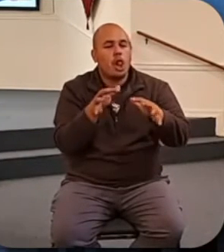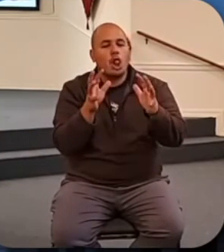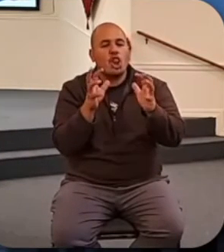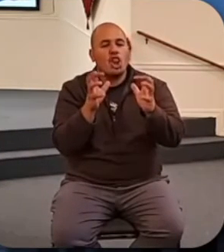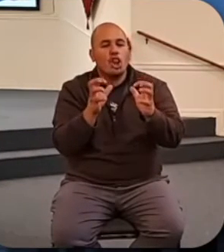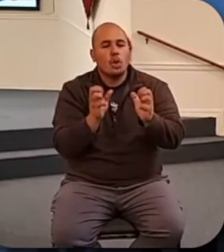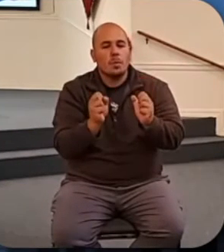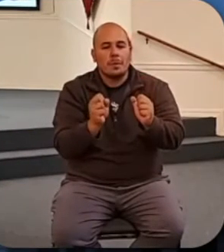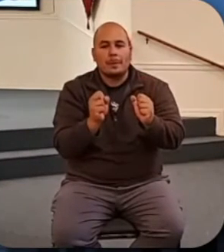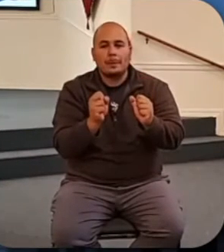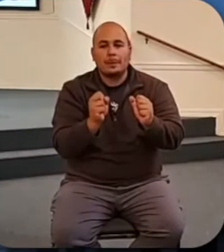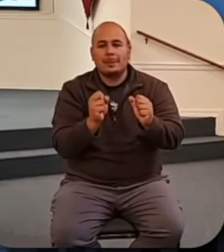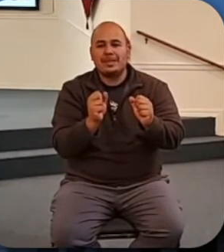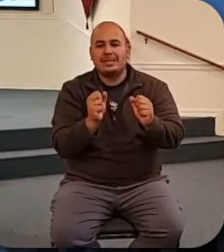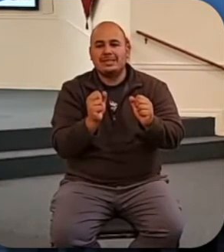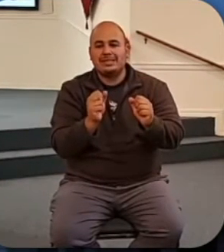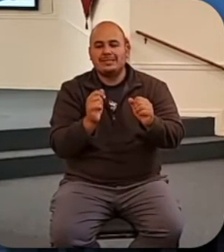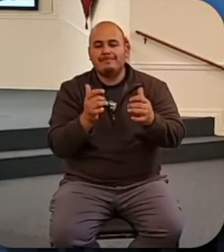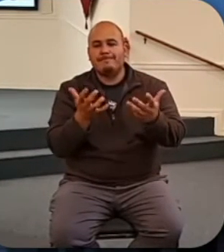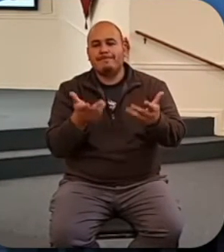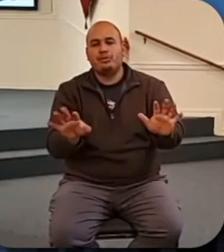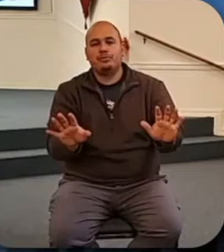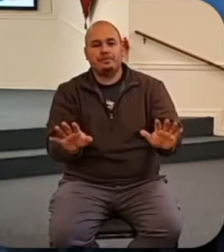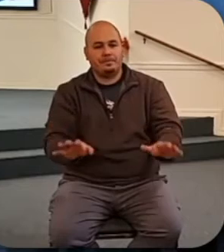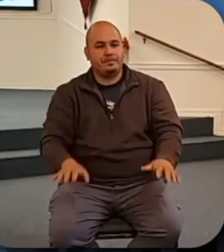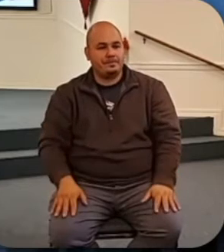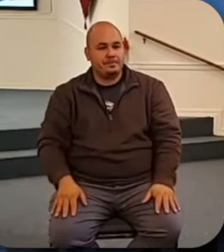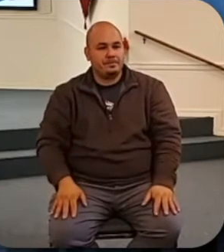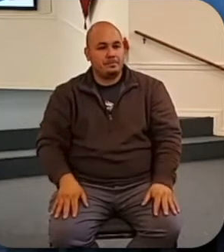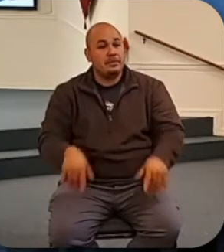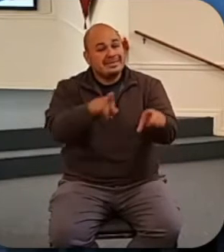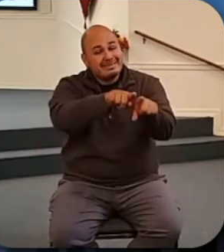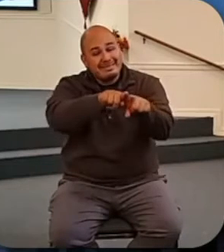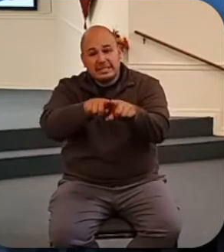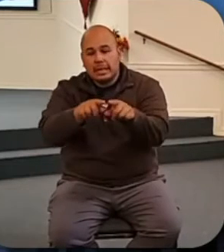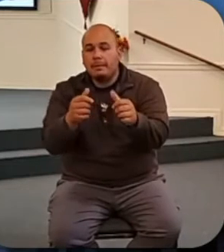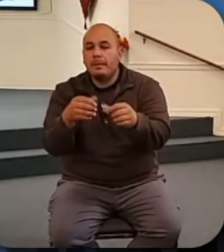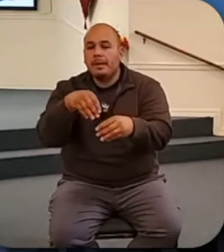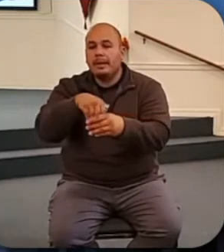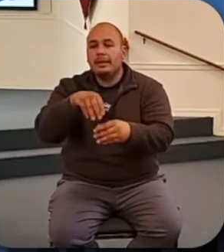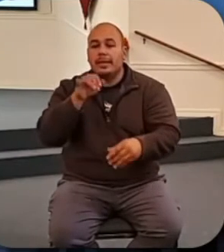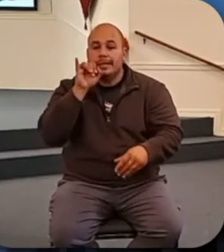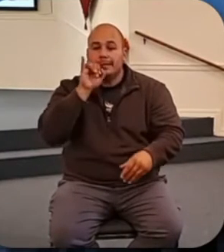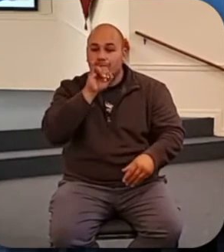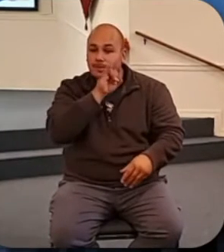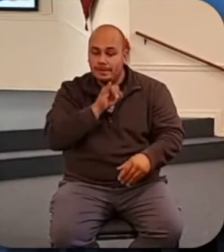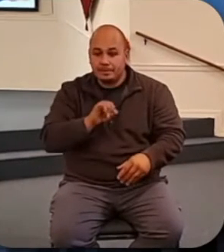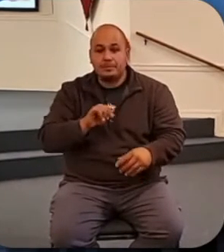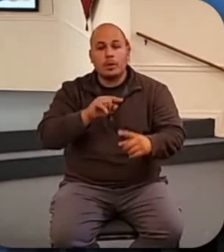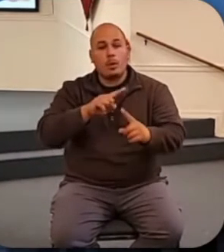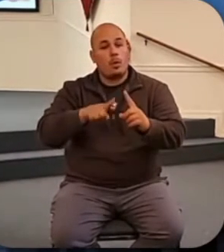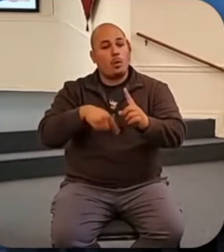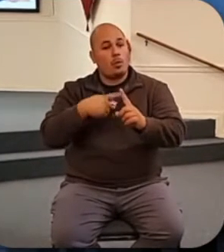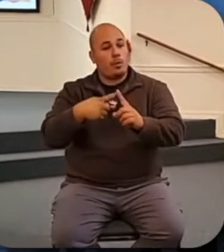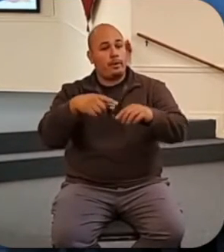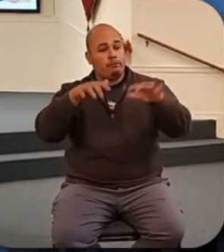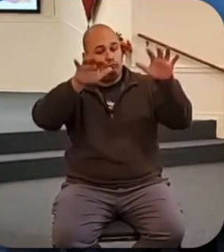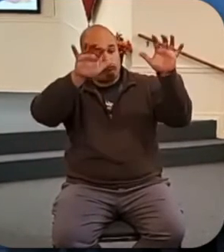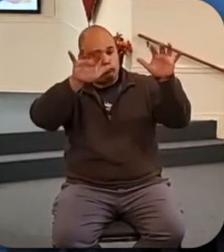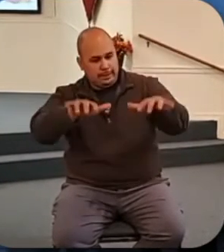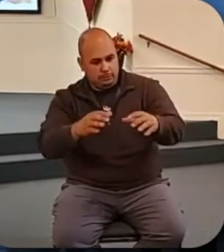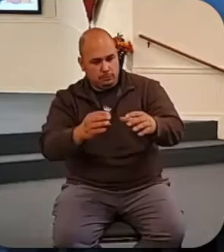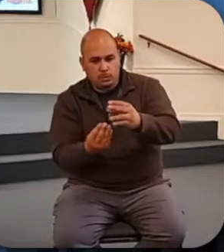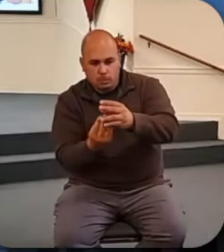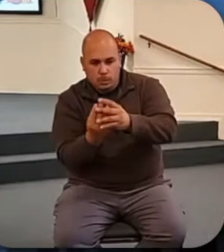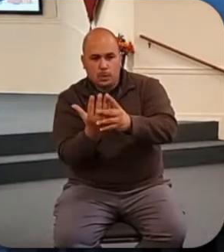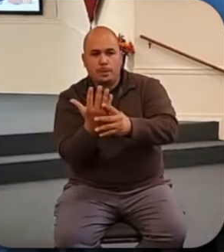And it's similar in Israel. The flowers bloom and the grass grows when there's rain and then when it gets hot, the grass dries up,